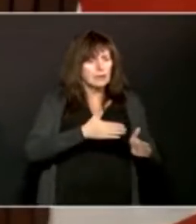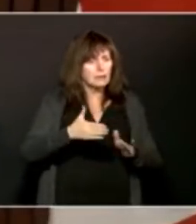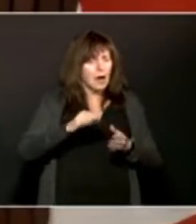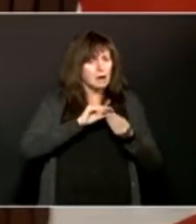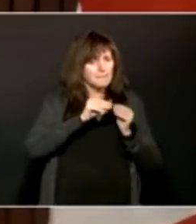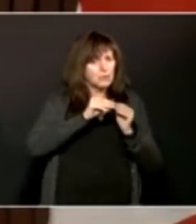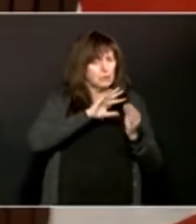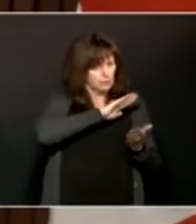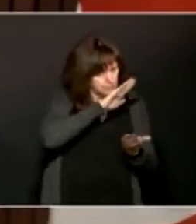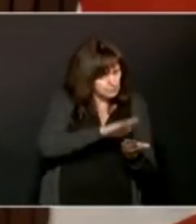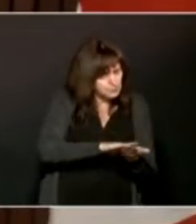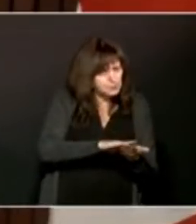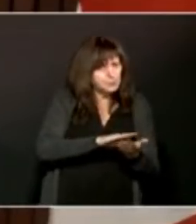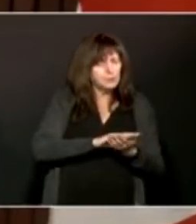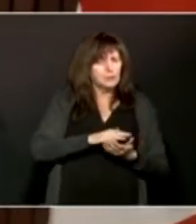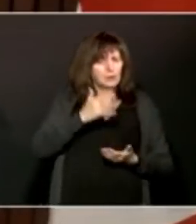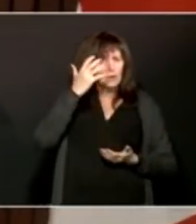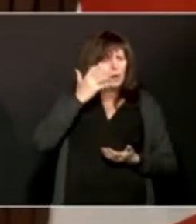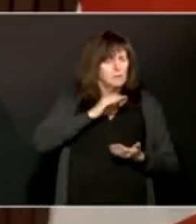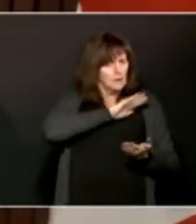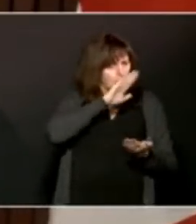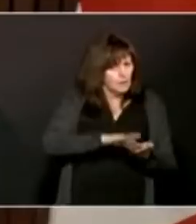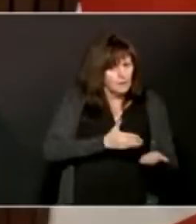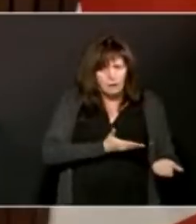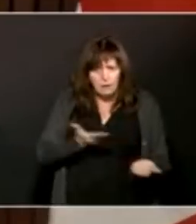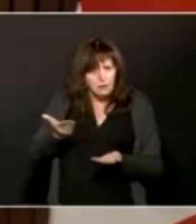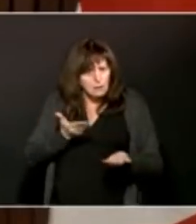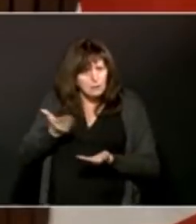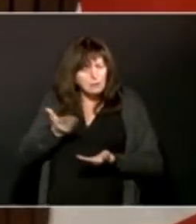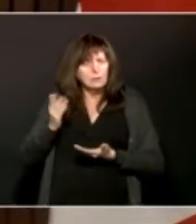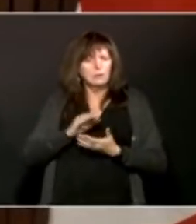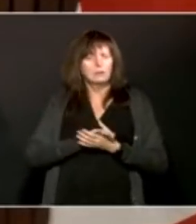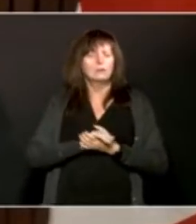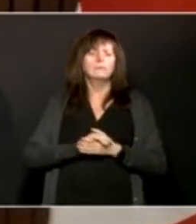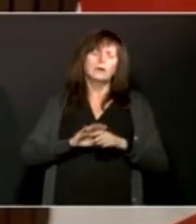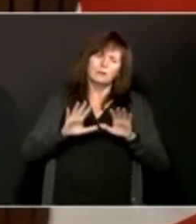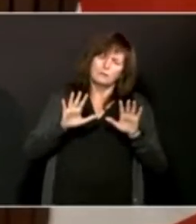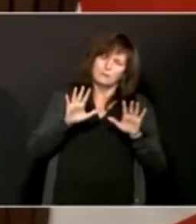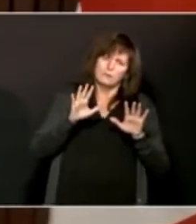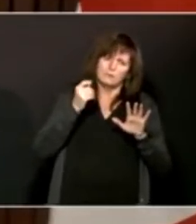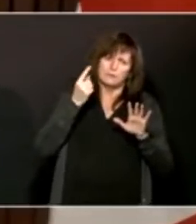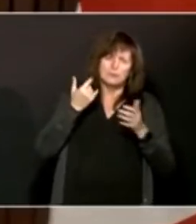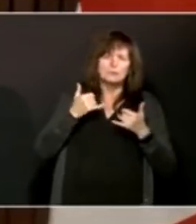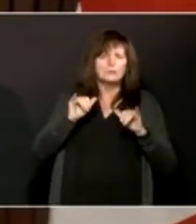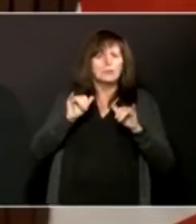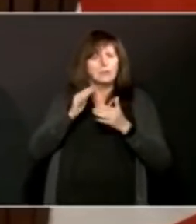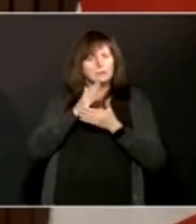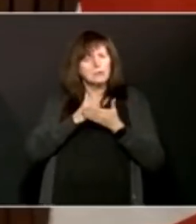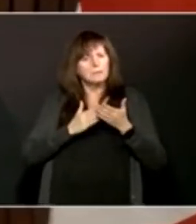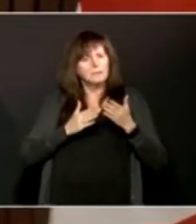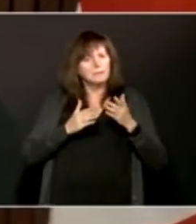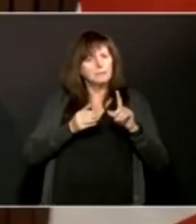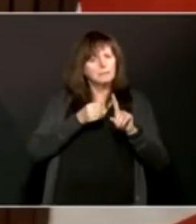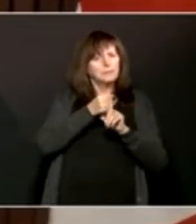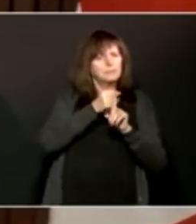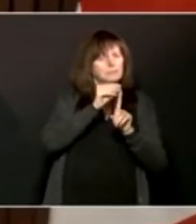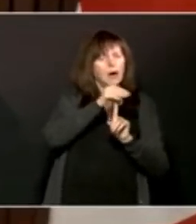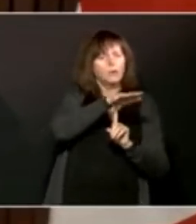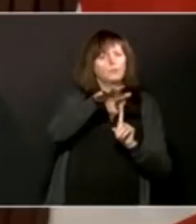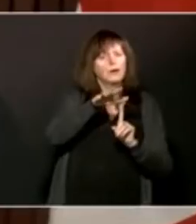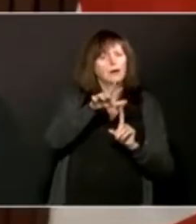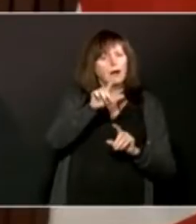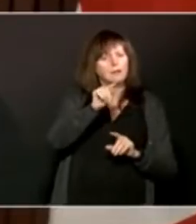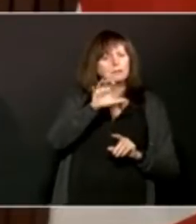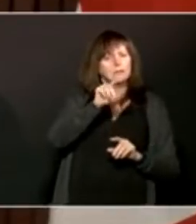hospitalizations have gone down. However, there have still been some outbreaks in long-term care homes in some